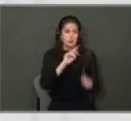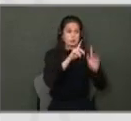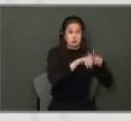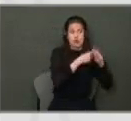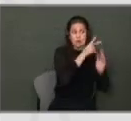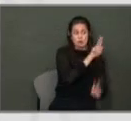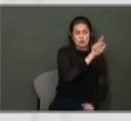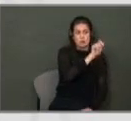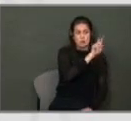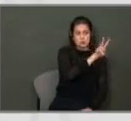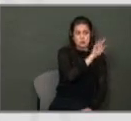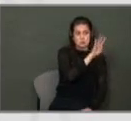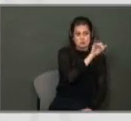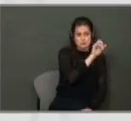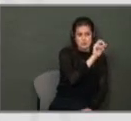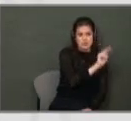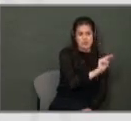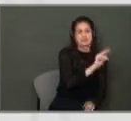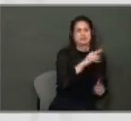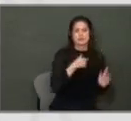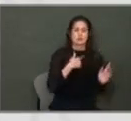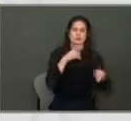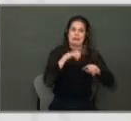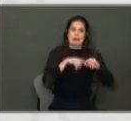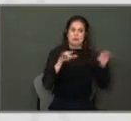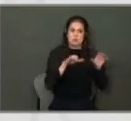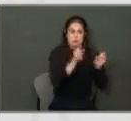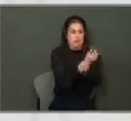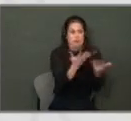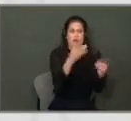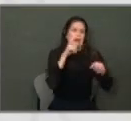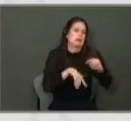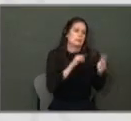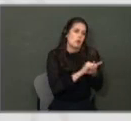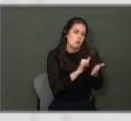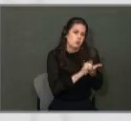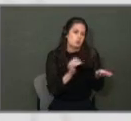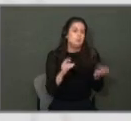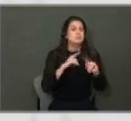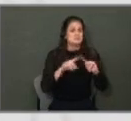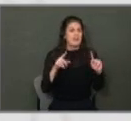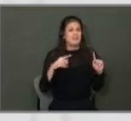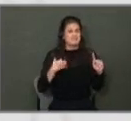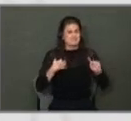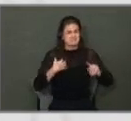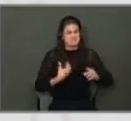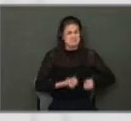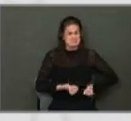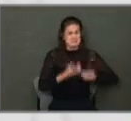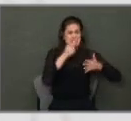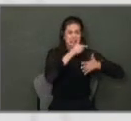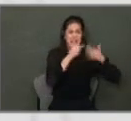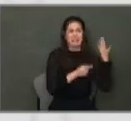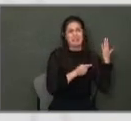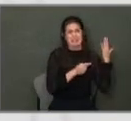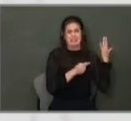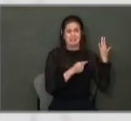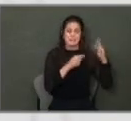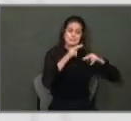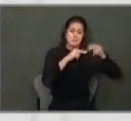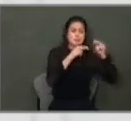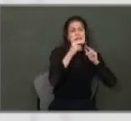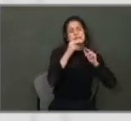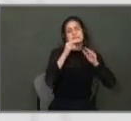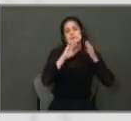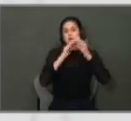.3 billion. So, obviously, we can't do everything, but there are a number of facilities in the Parks Department, community